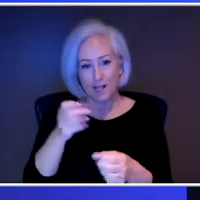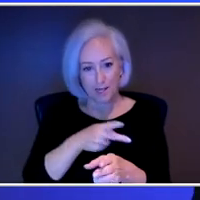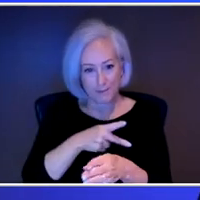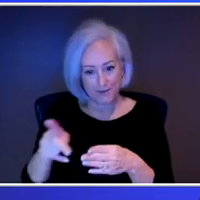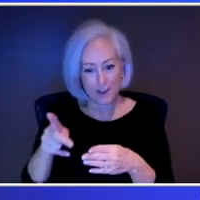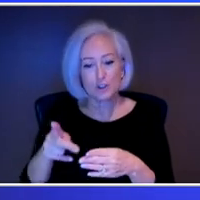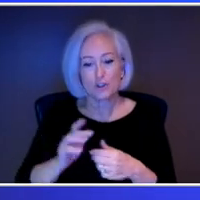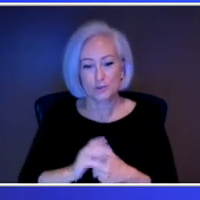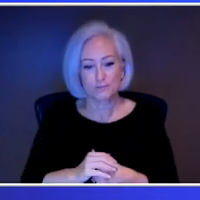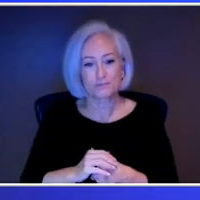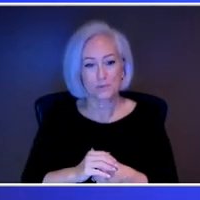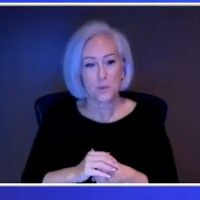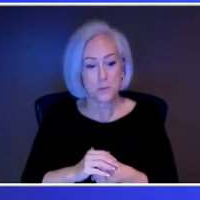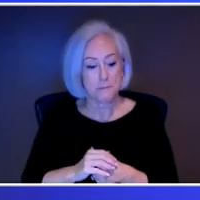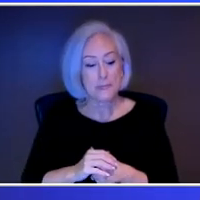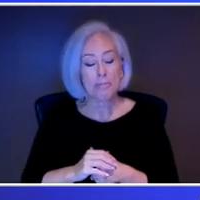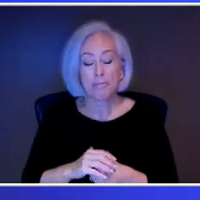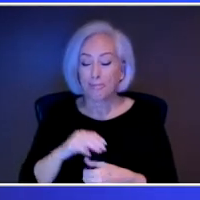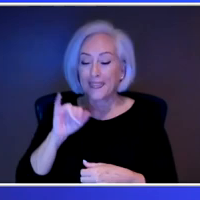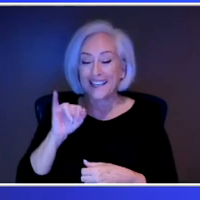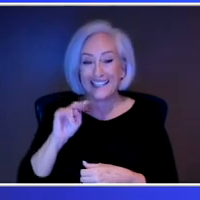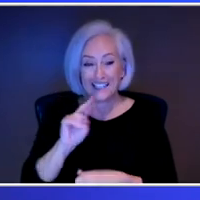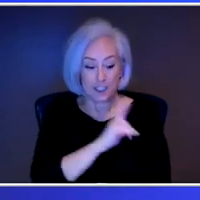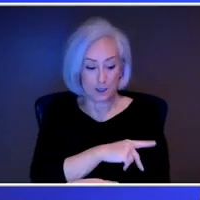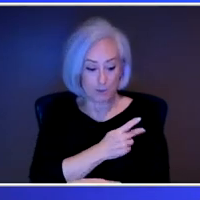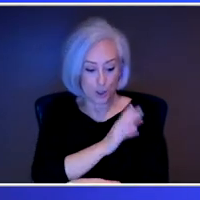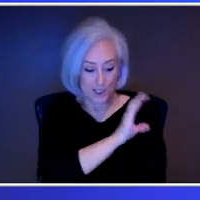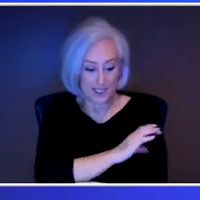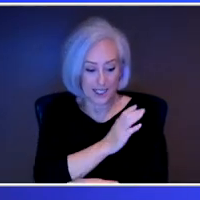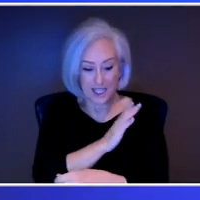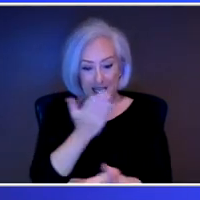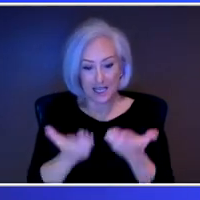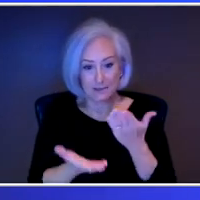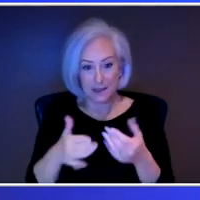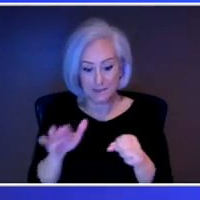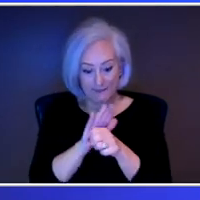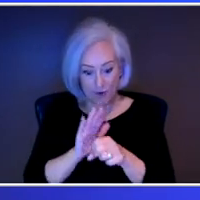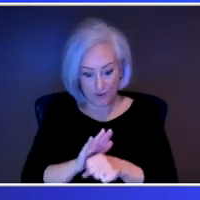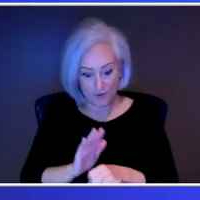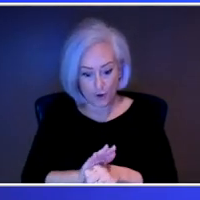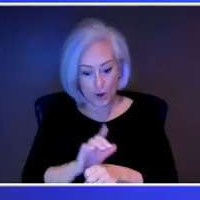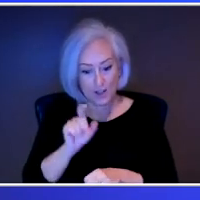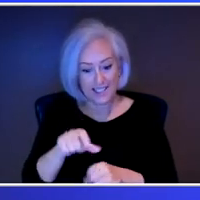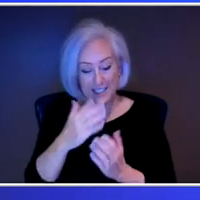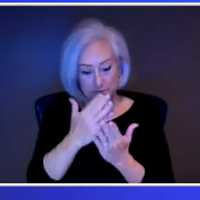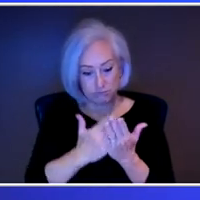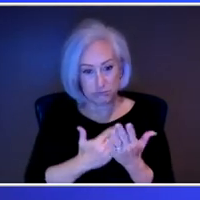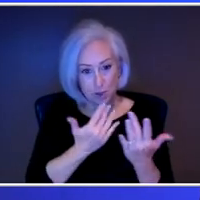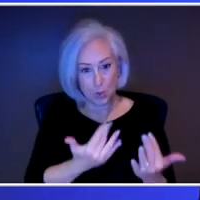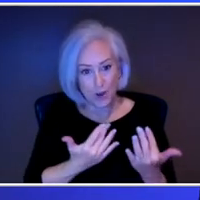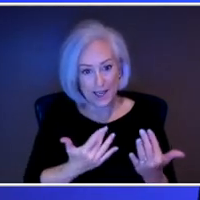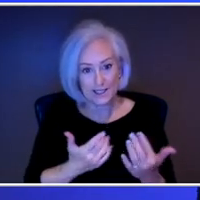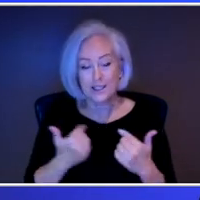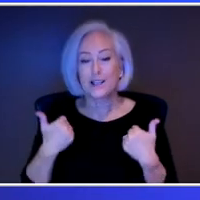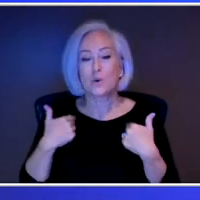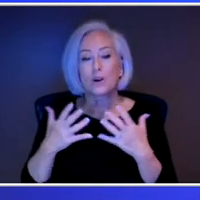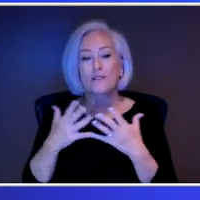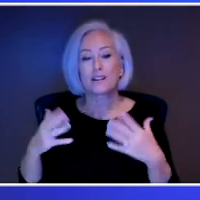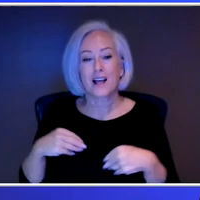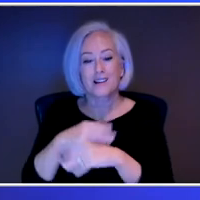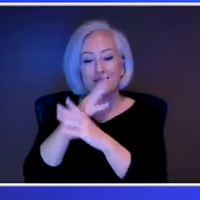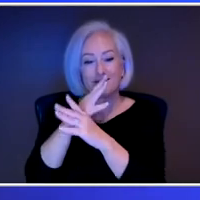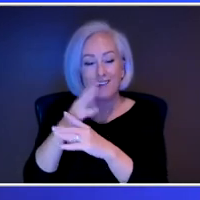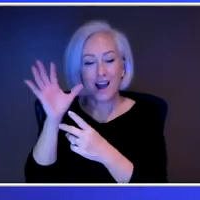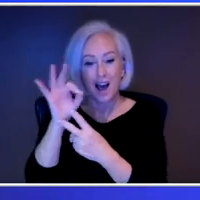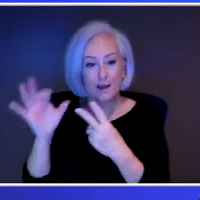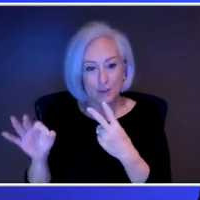in-person clinics may be bogged down. There may be a wait. There are a lot of telehealth options that are available and something is better than